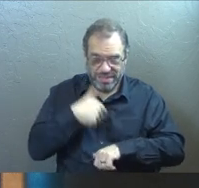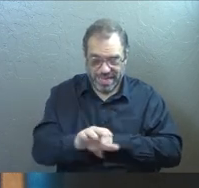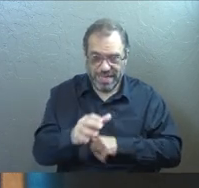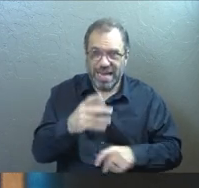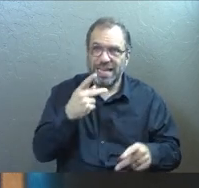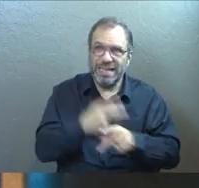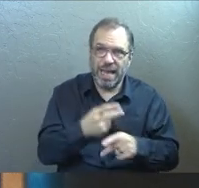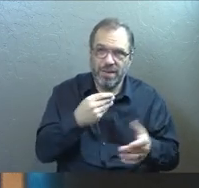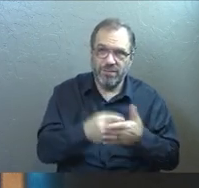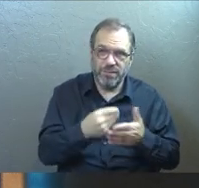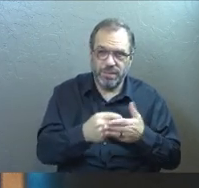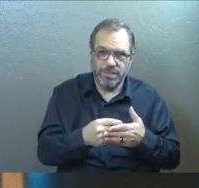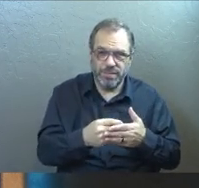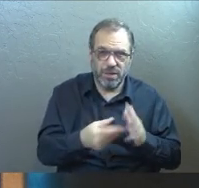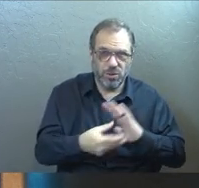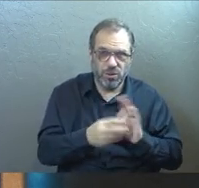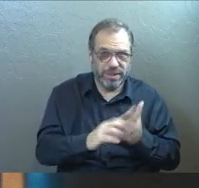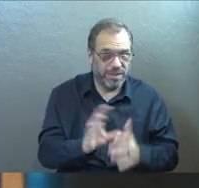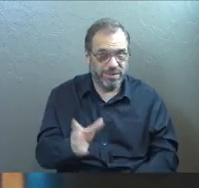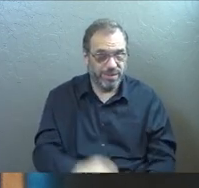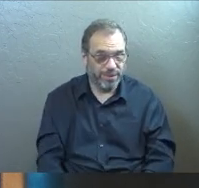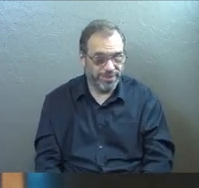to Paul and it wasn't cookies.